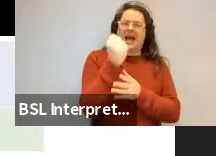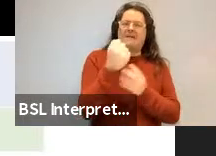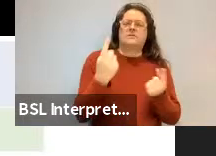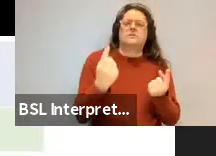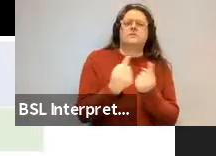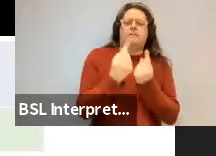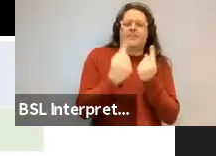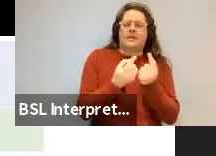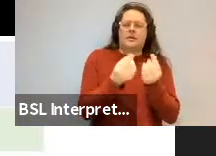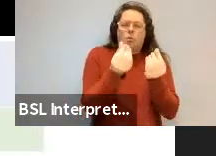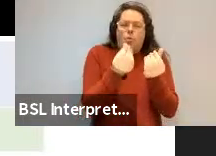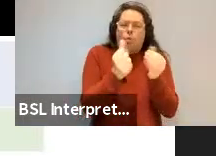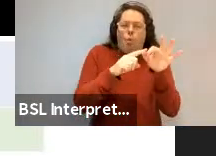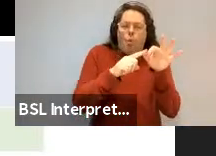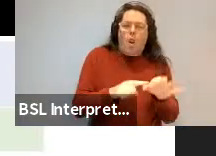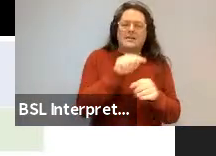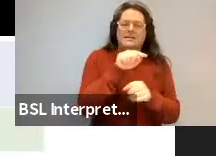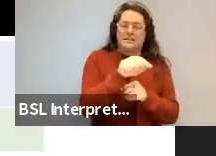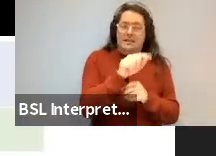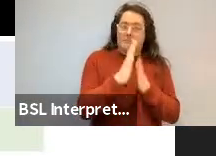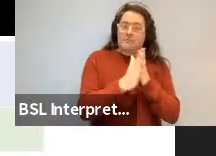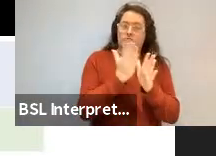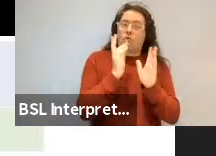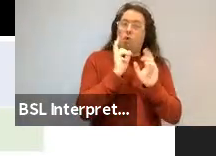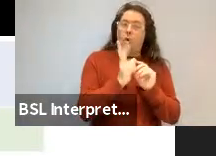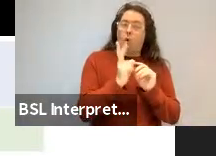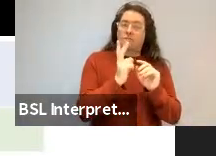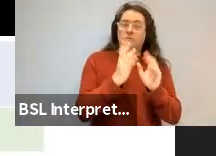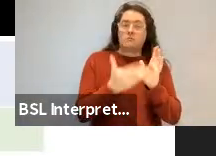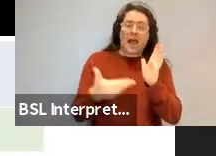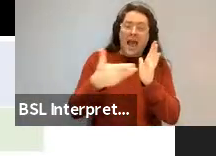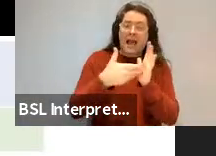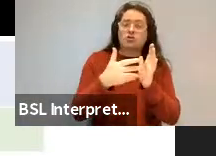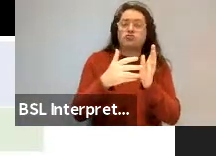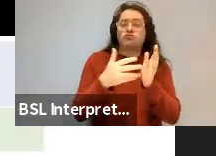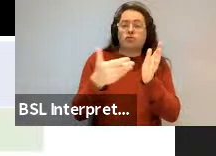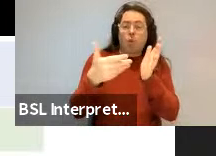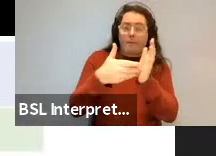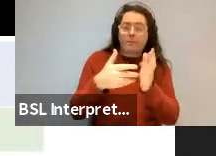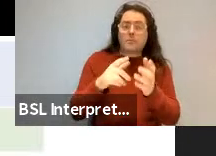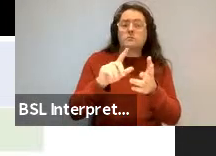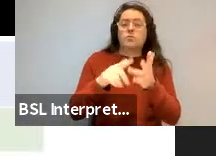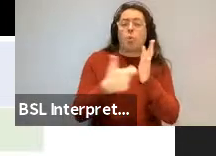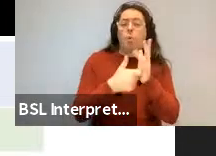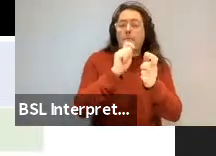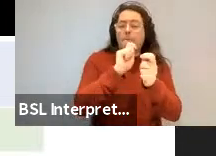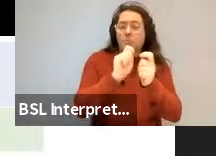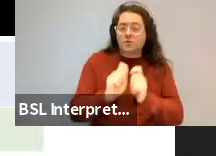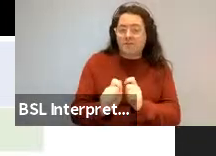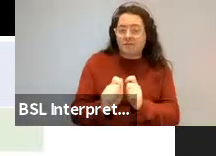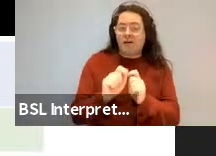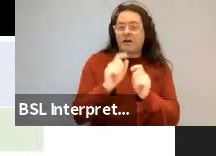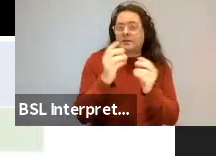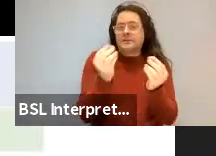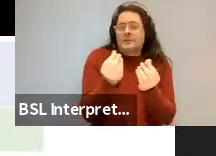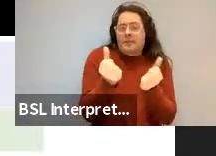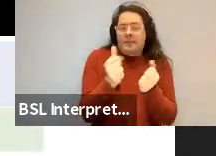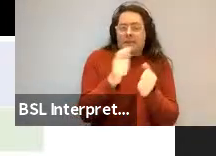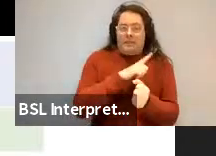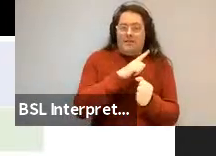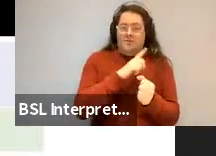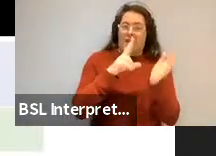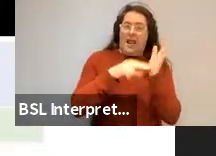quality is often provided by a compliment or a modifier. And that's why you often get an Enbar